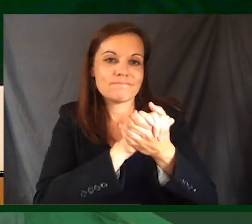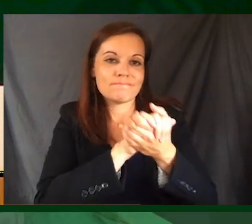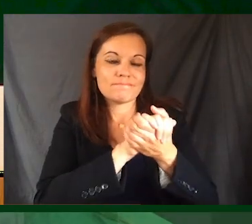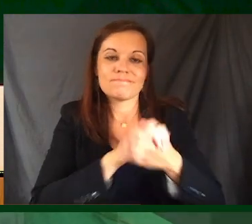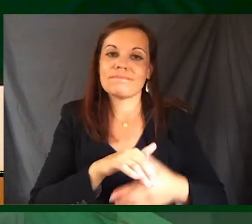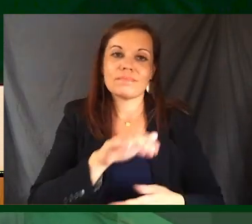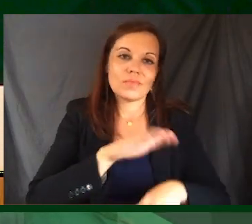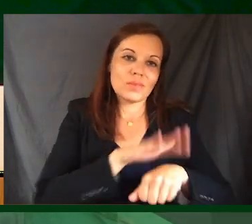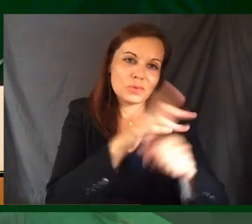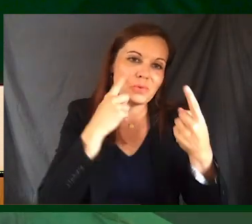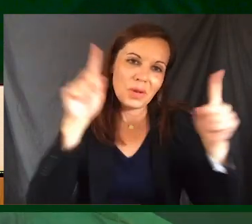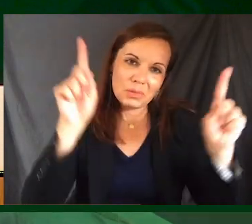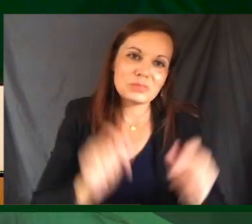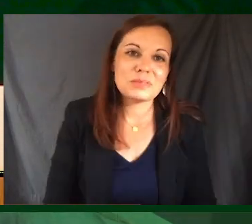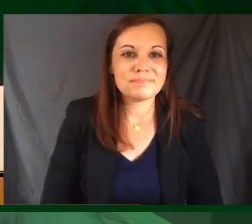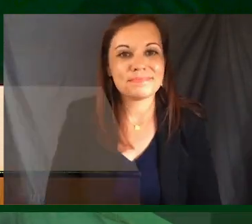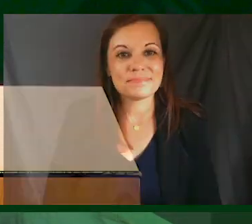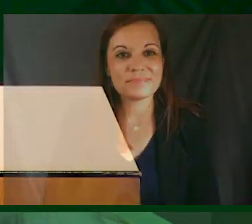on your accomplishment.